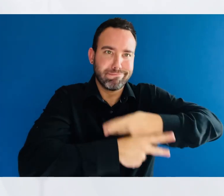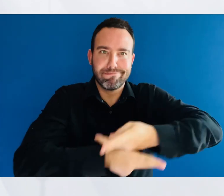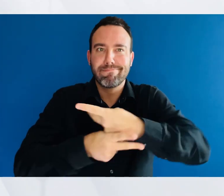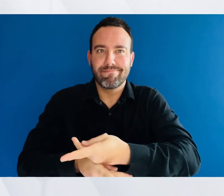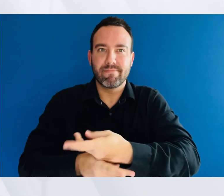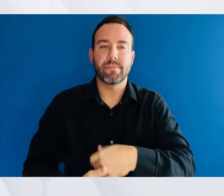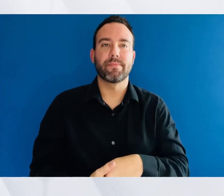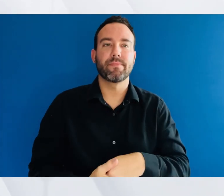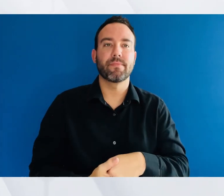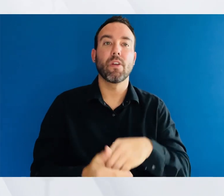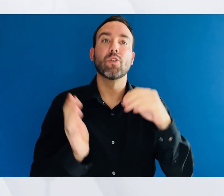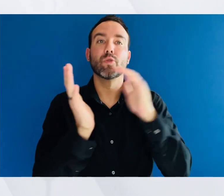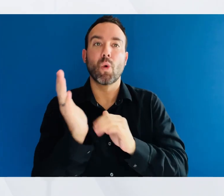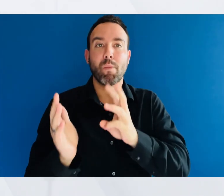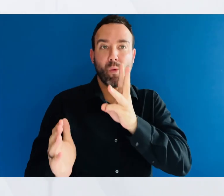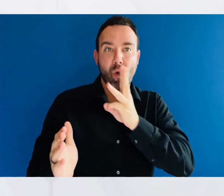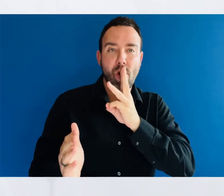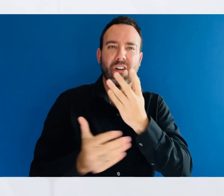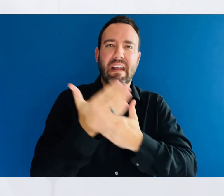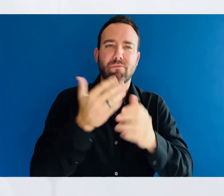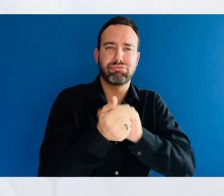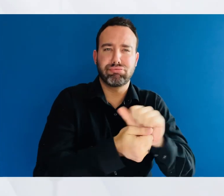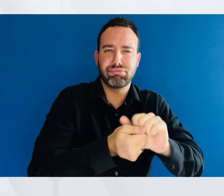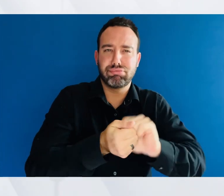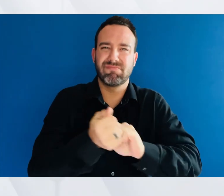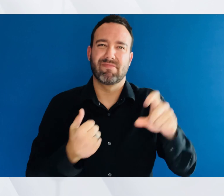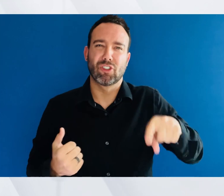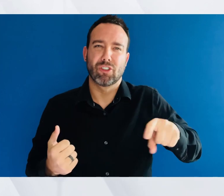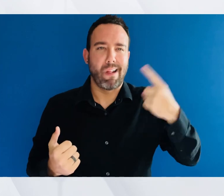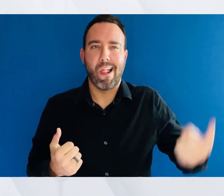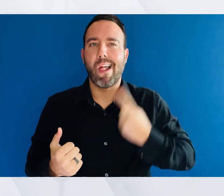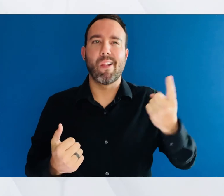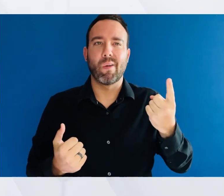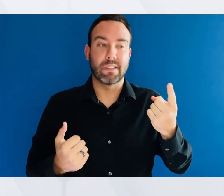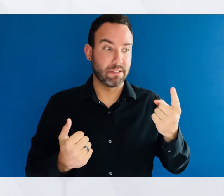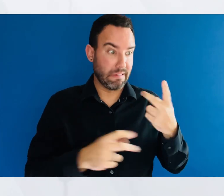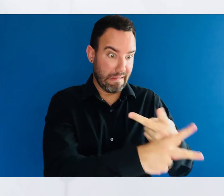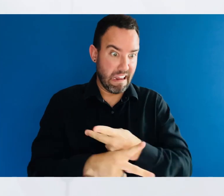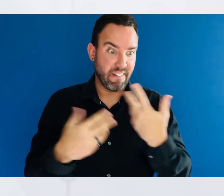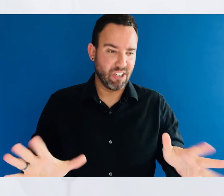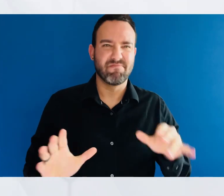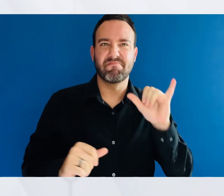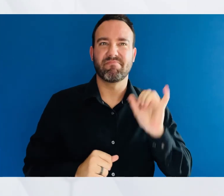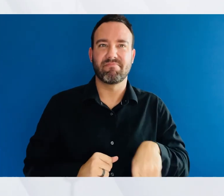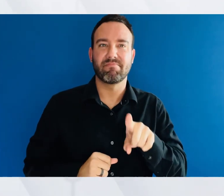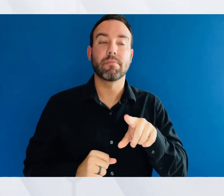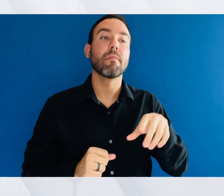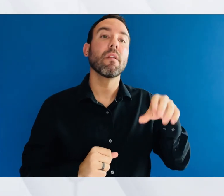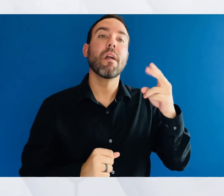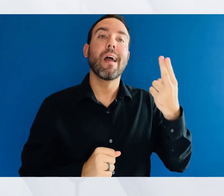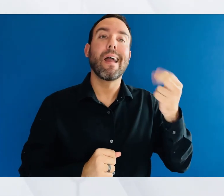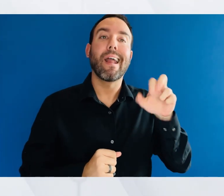Wash your hands with soap and water after touching your birds or anything in the area where they live and roam. Keep a bottle of hand